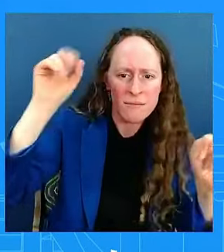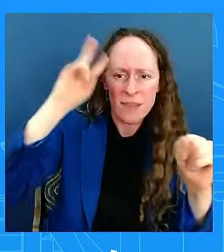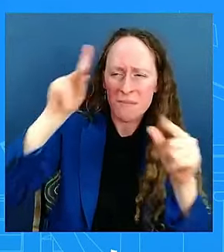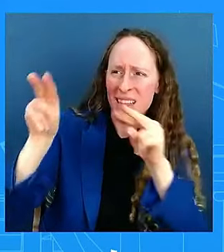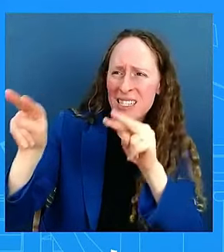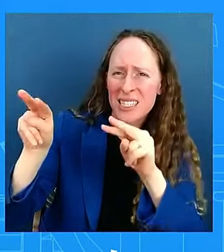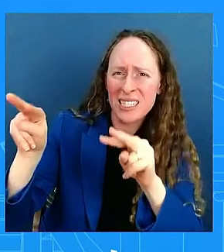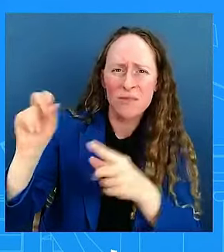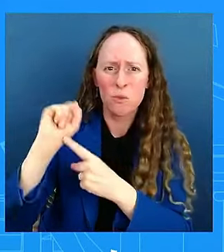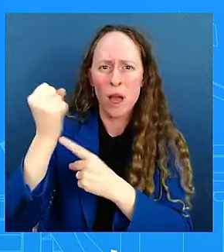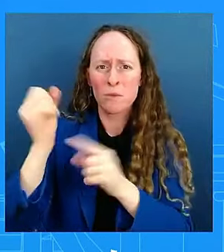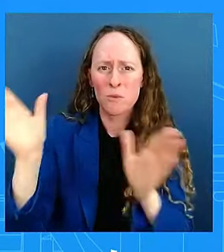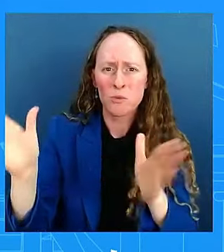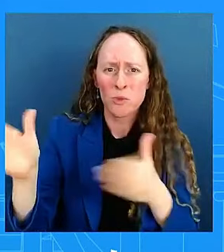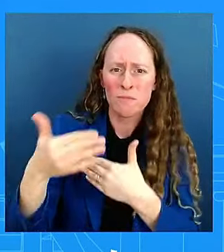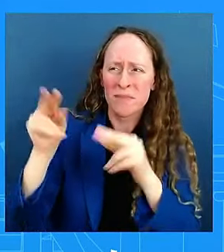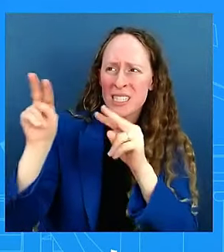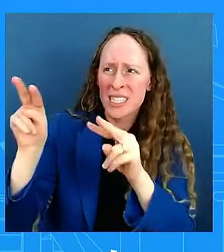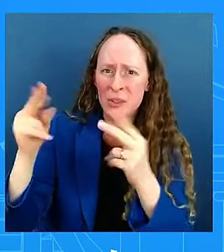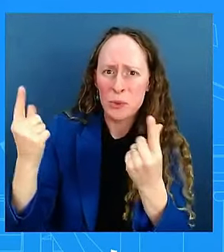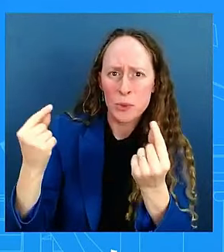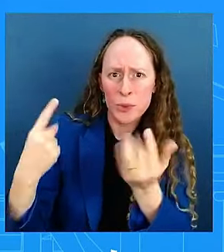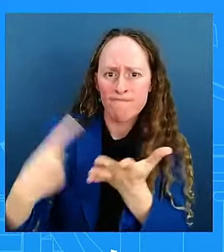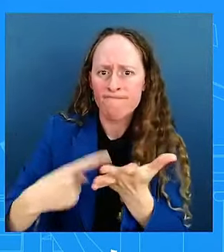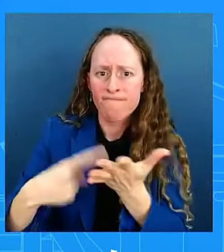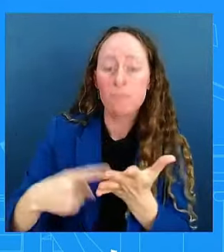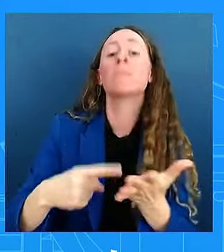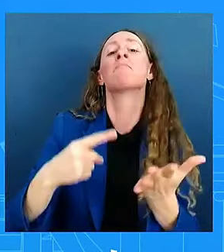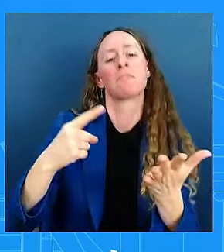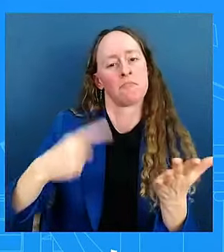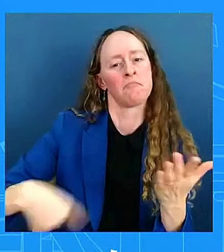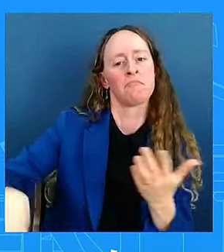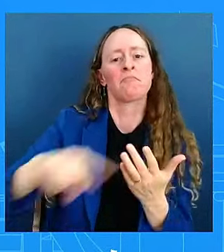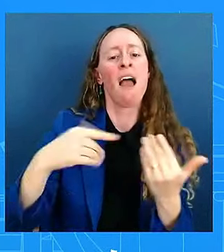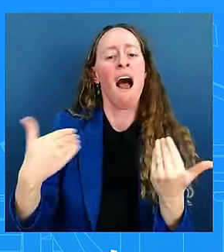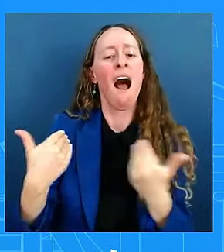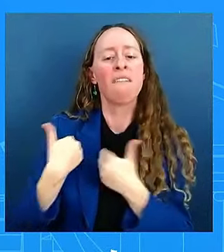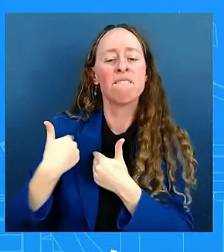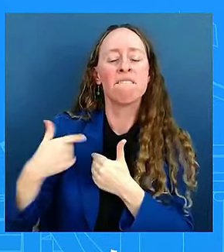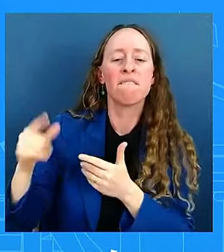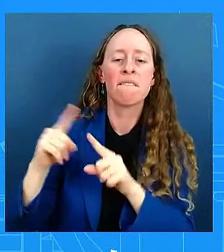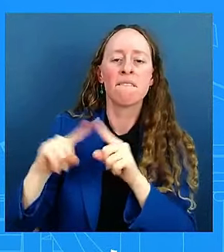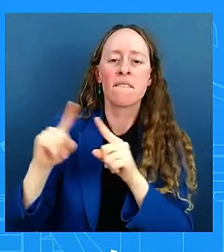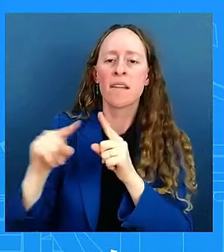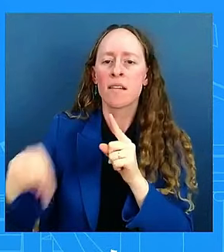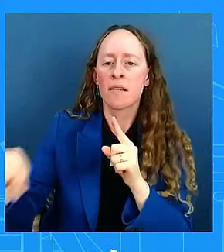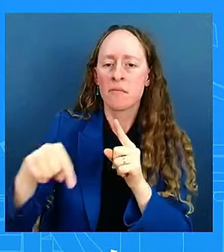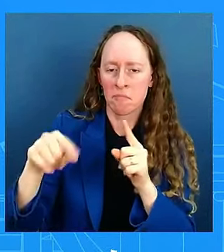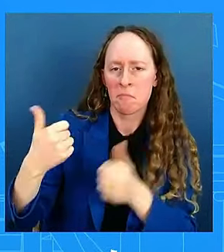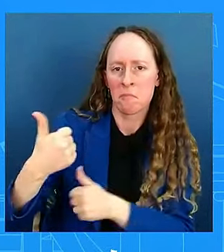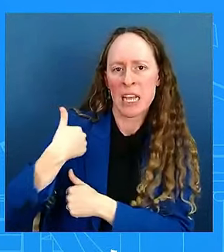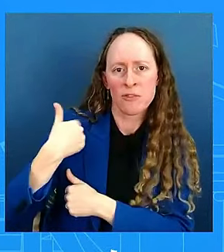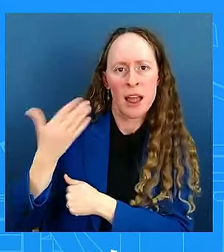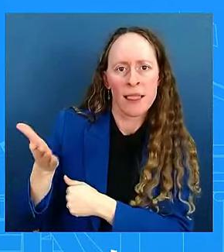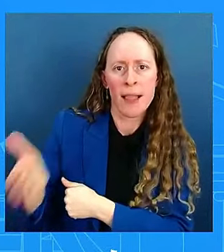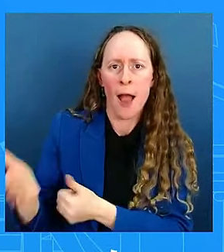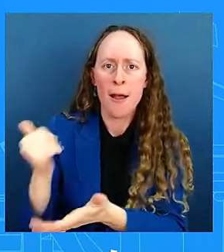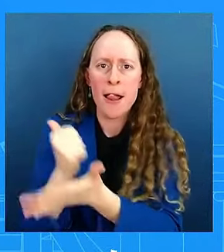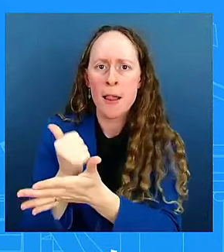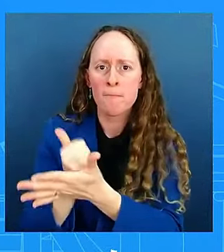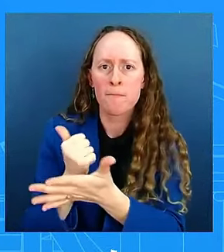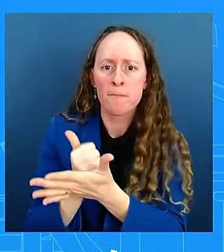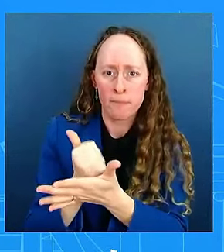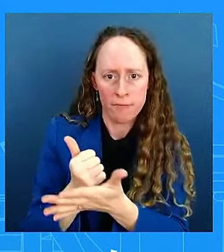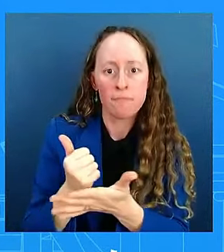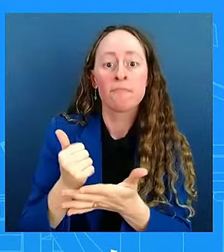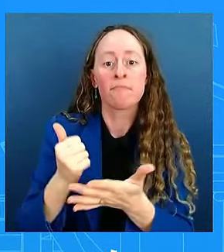.S. personnel in the region. Under the President's leadership, the United States successfully defended Israel from Iran's missiles, standing